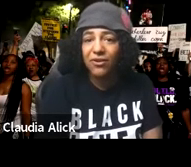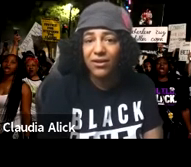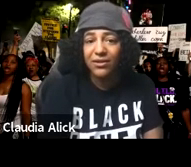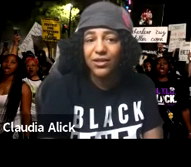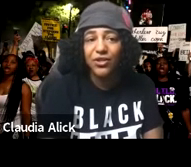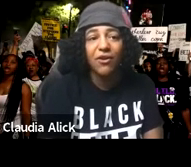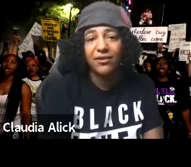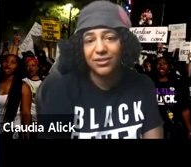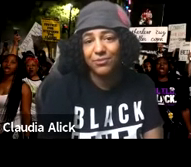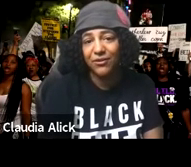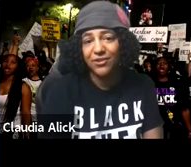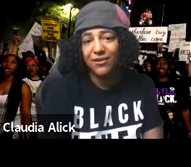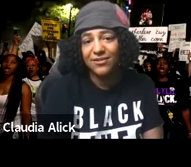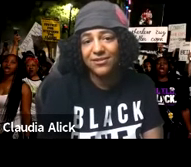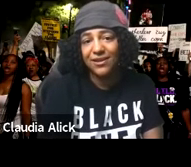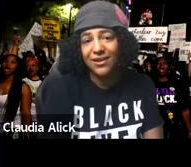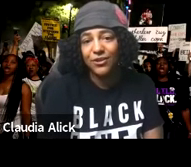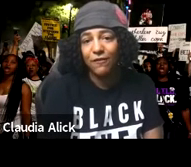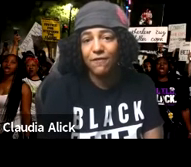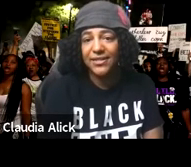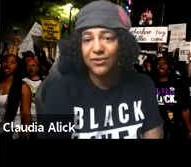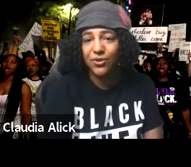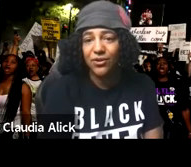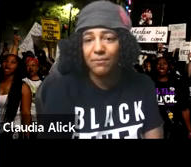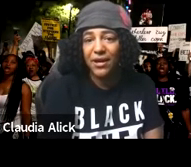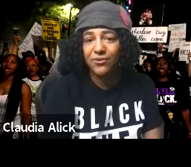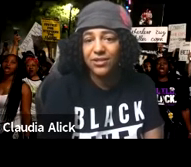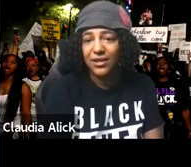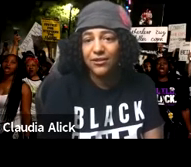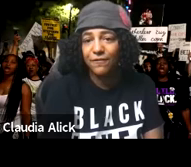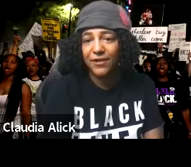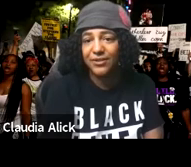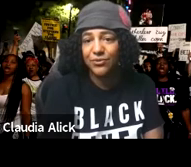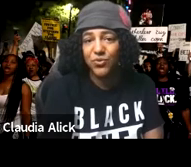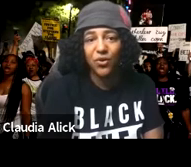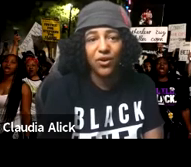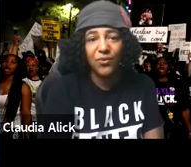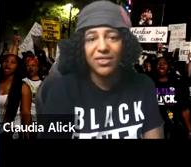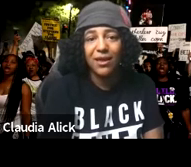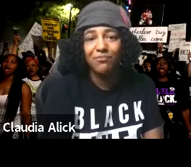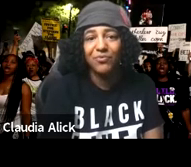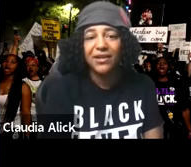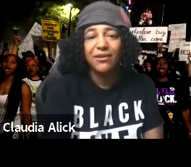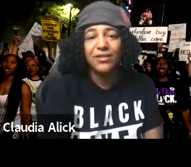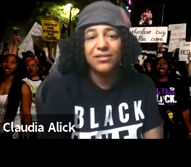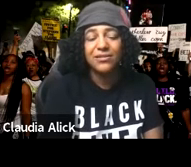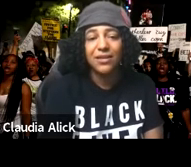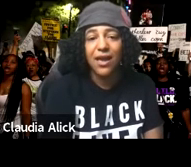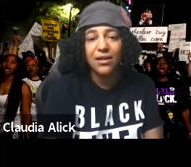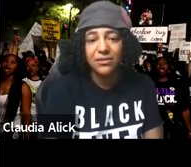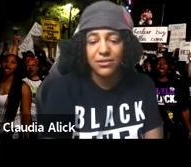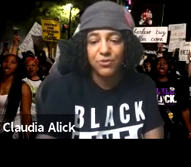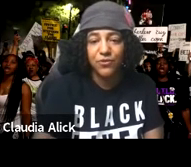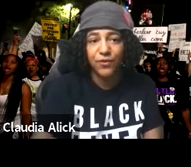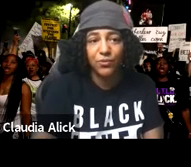the, uh, the Curiosity Paradox. You can find out all about, and then find out how to work with them. Here is this